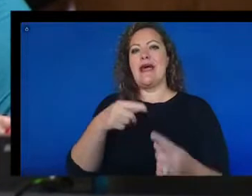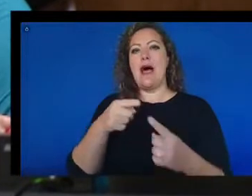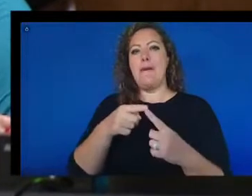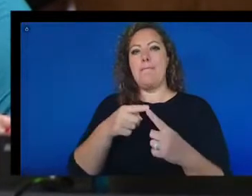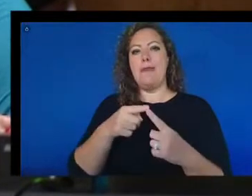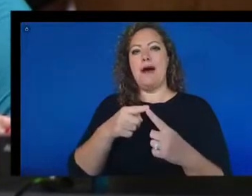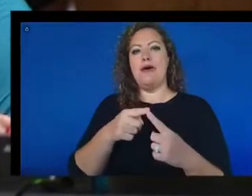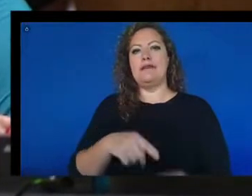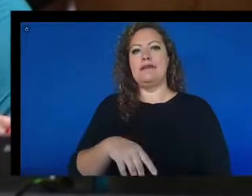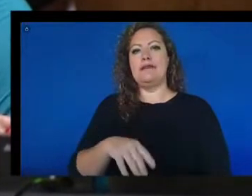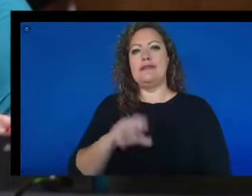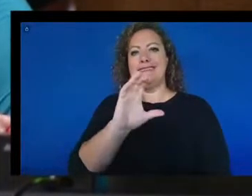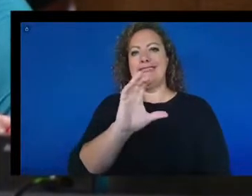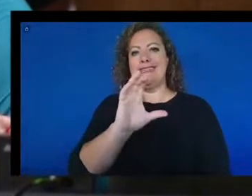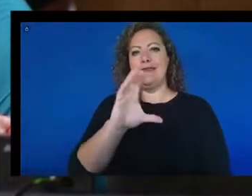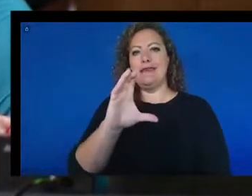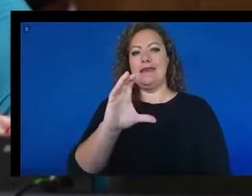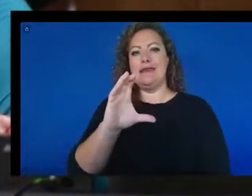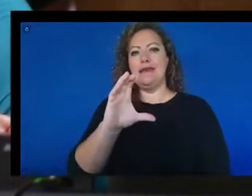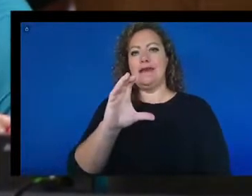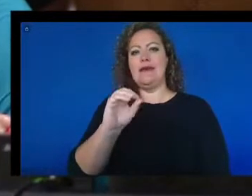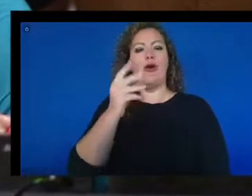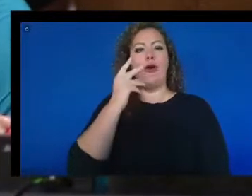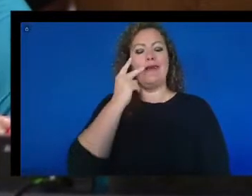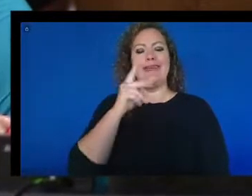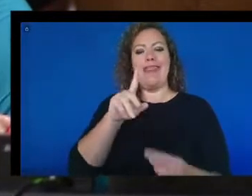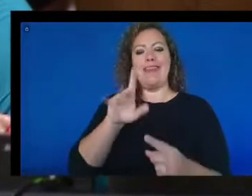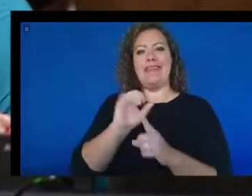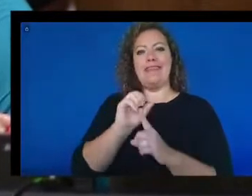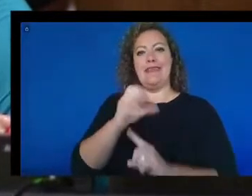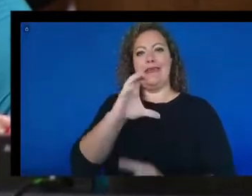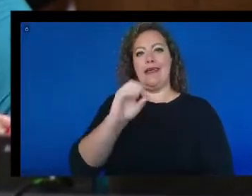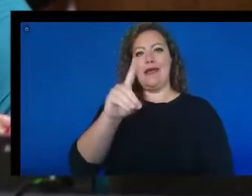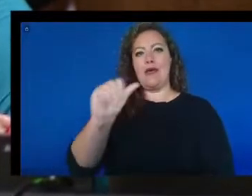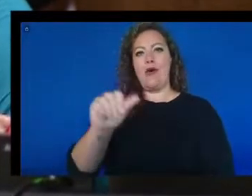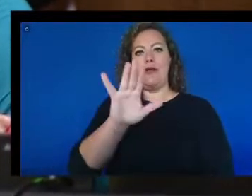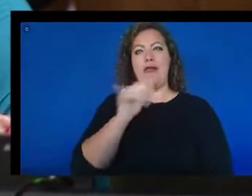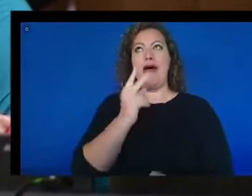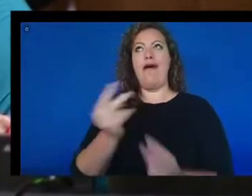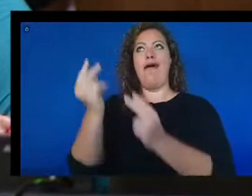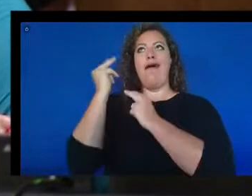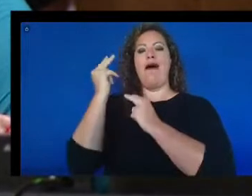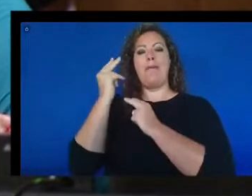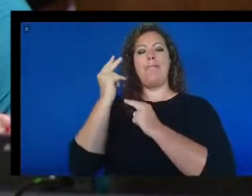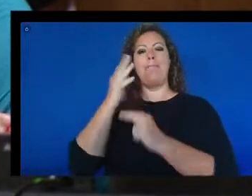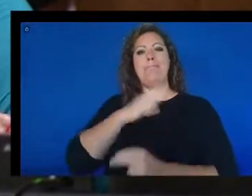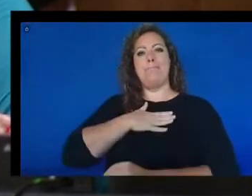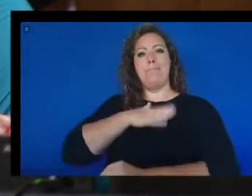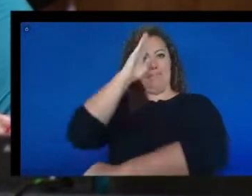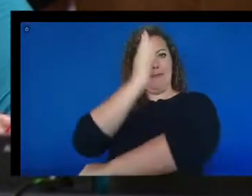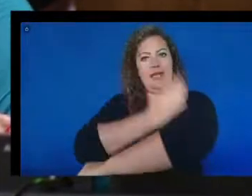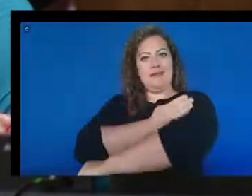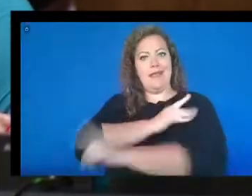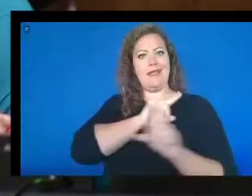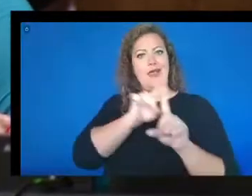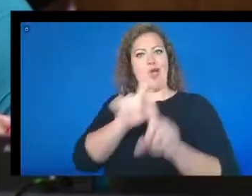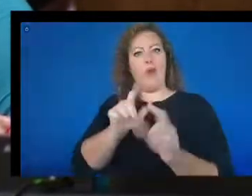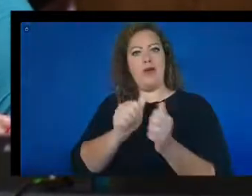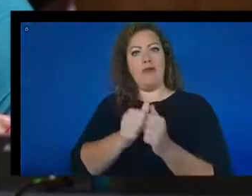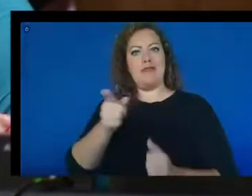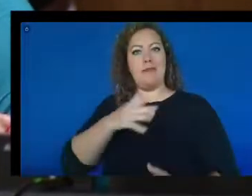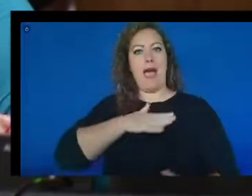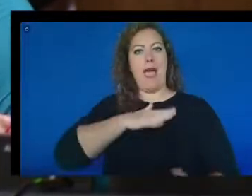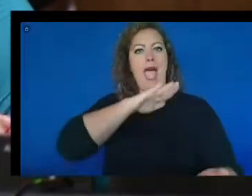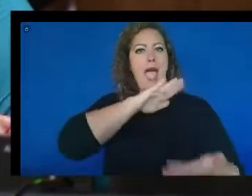CODA, flashed on a memory of my son accompanying me to my mammogram appointment. And